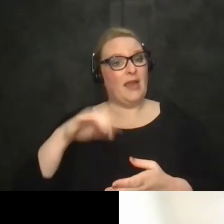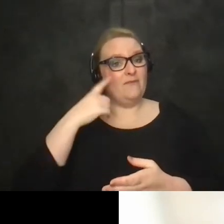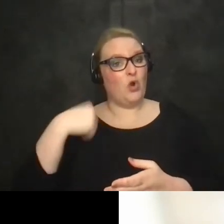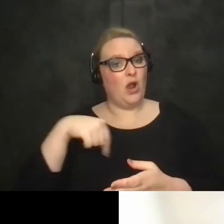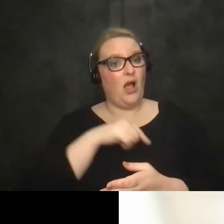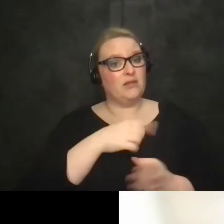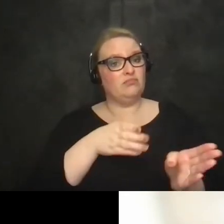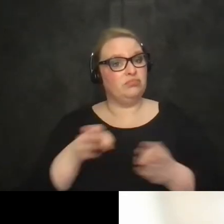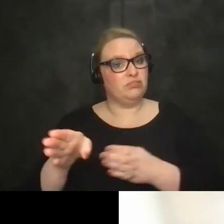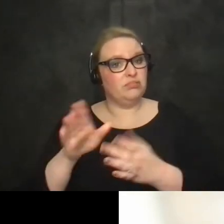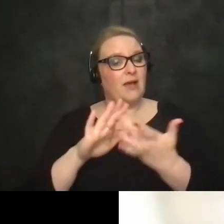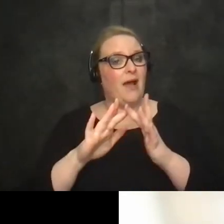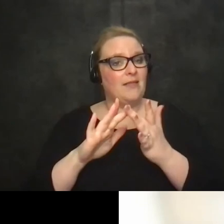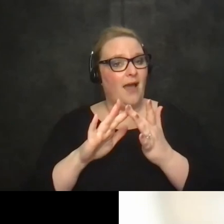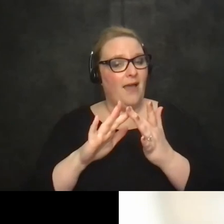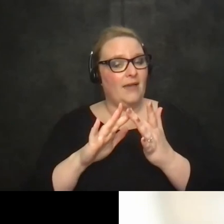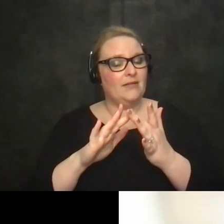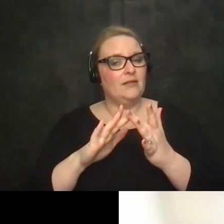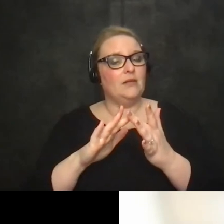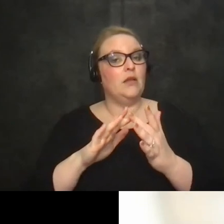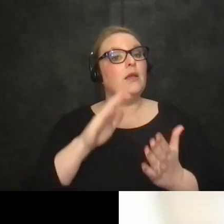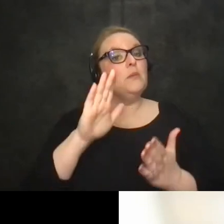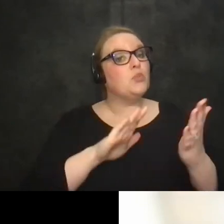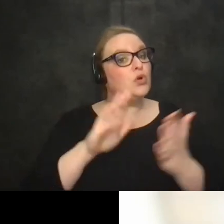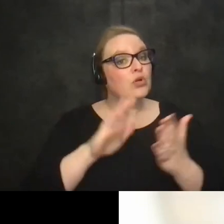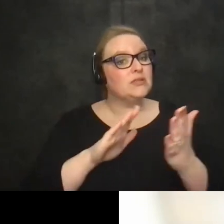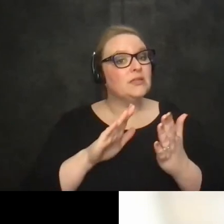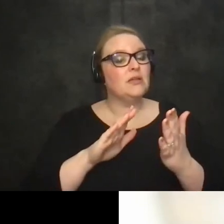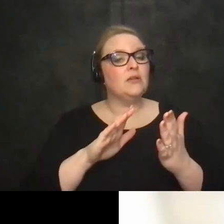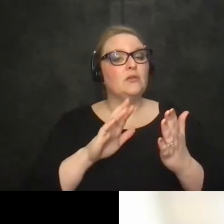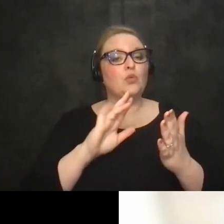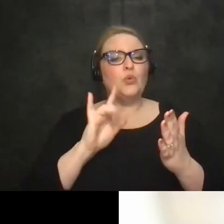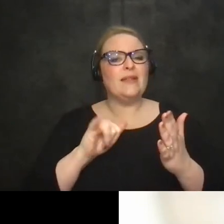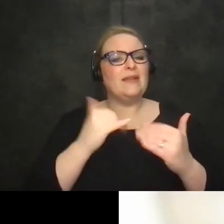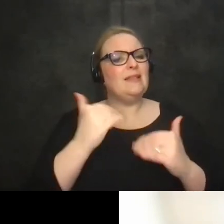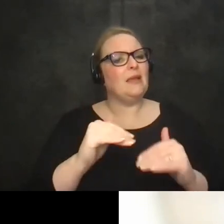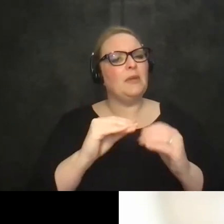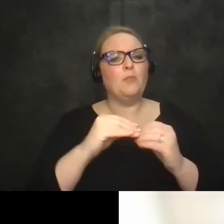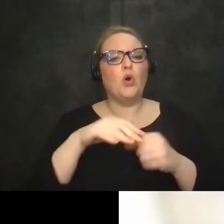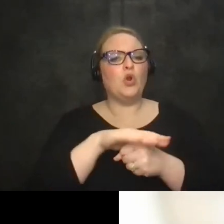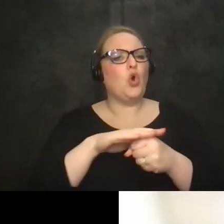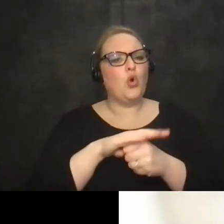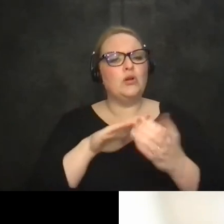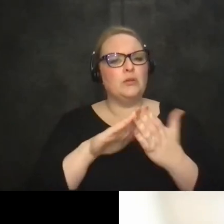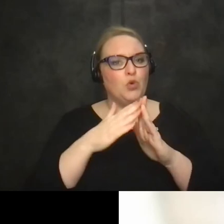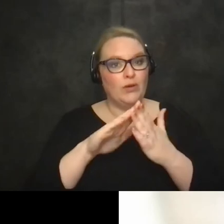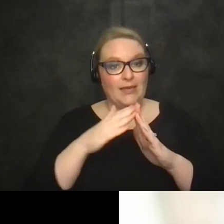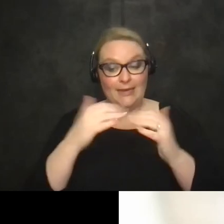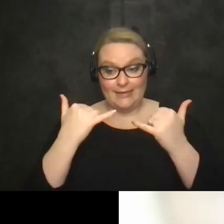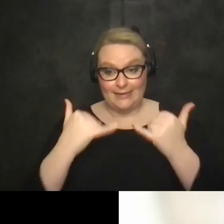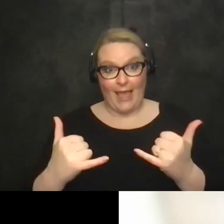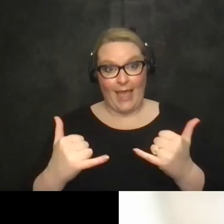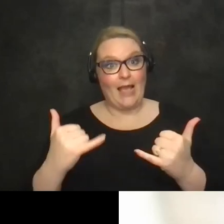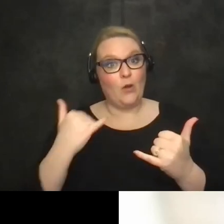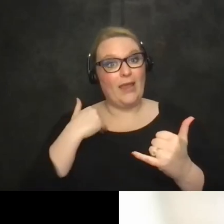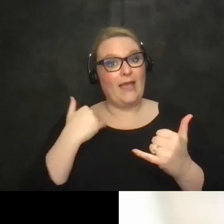online because being in person only really limited it to more of the local community and now we're even we got great